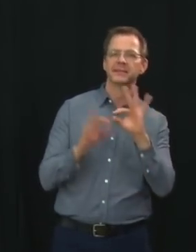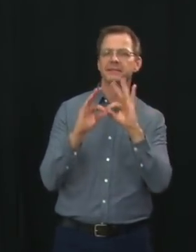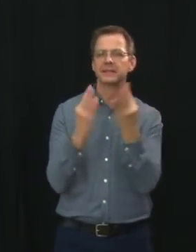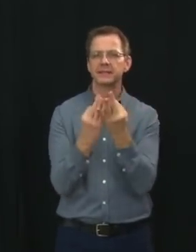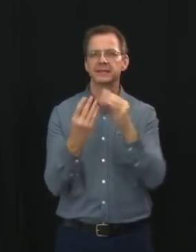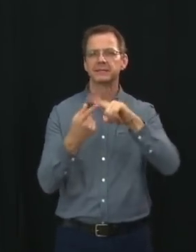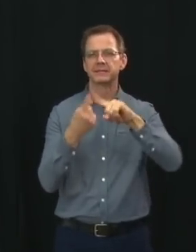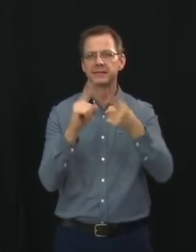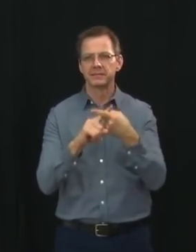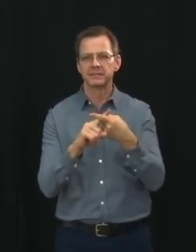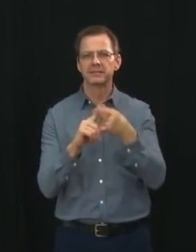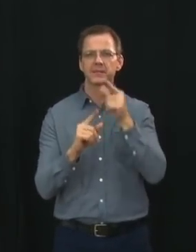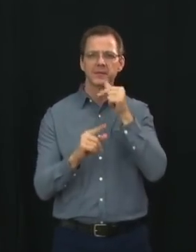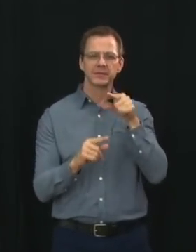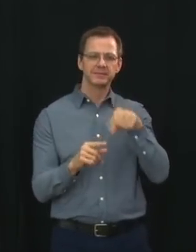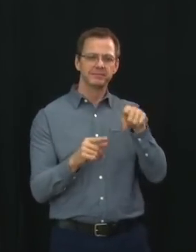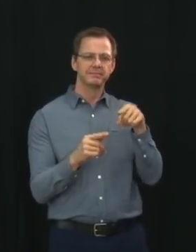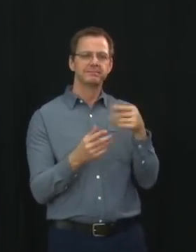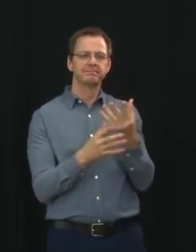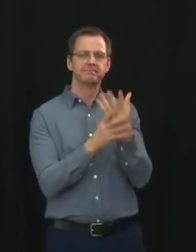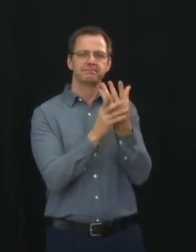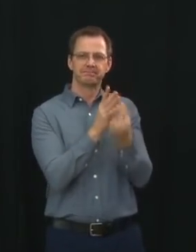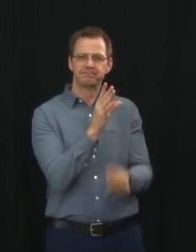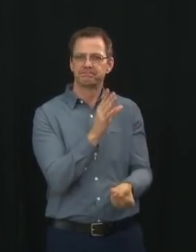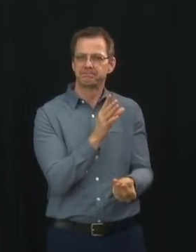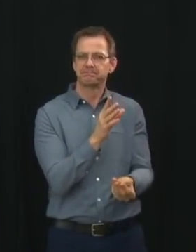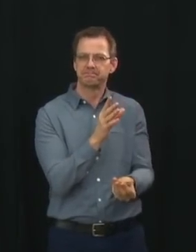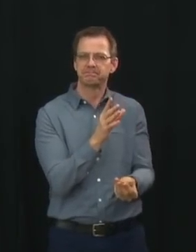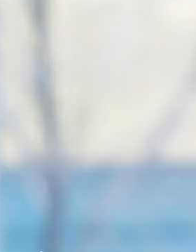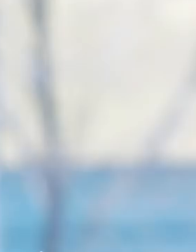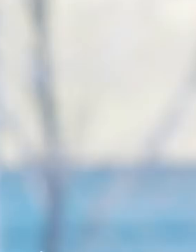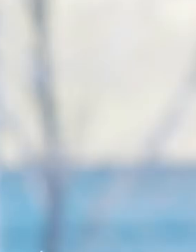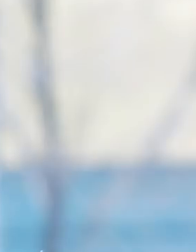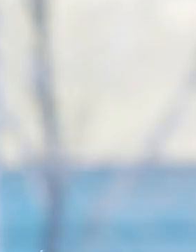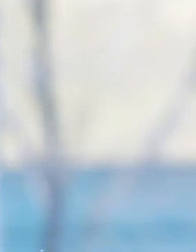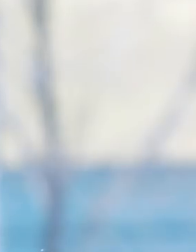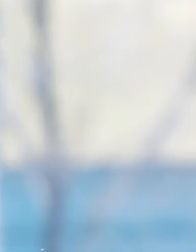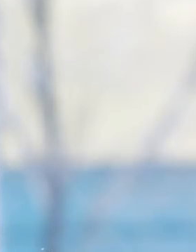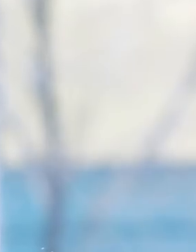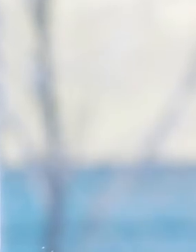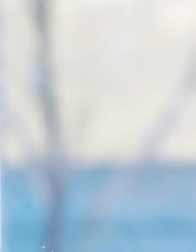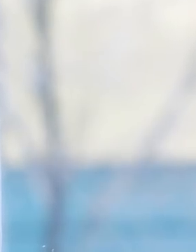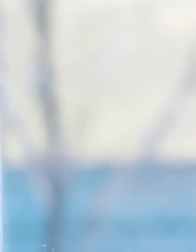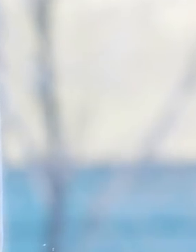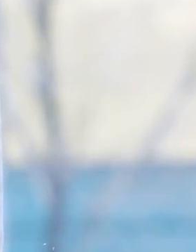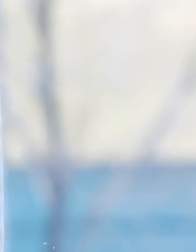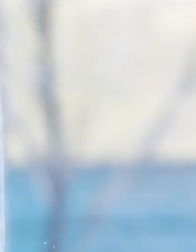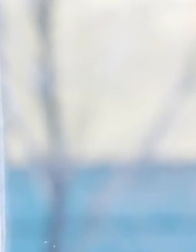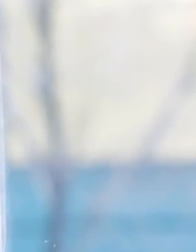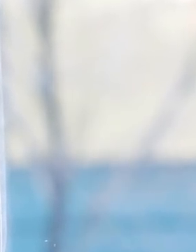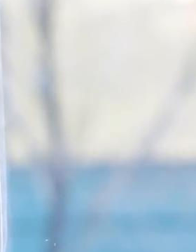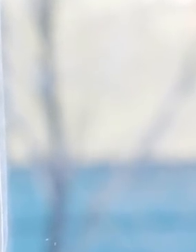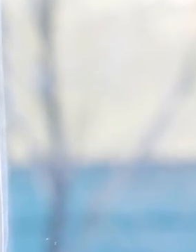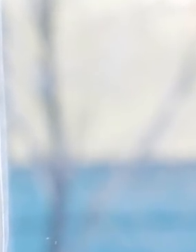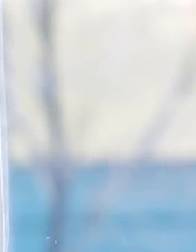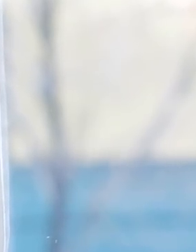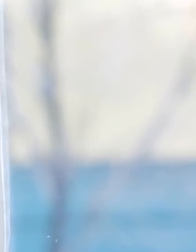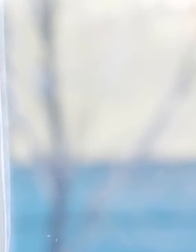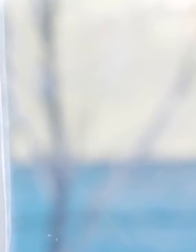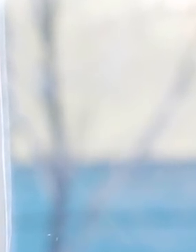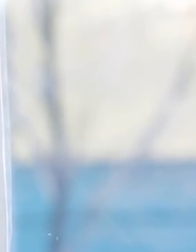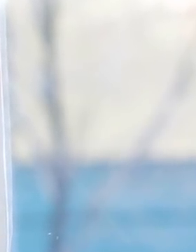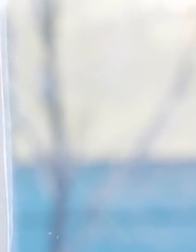they care about, no matter the cause. Even as we transition our approach to managing COVID,